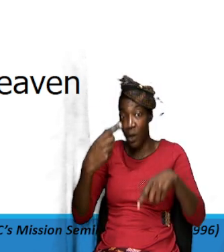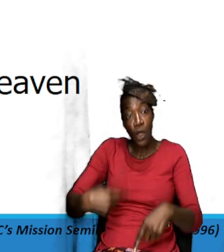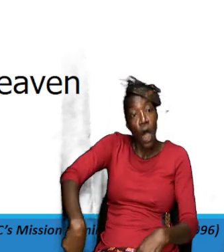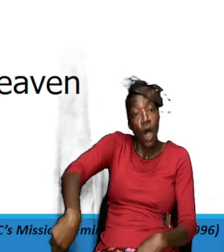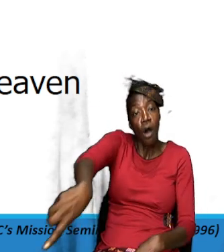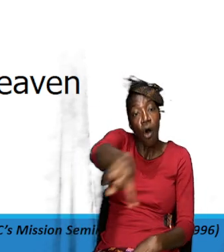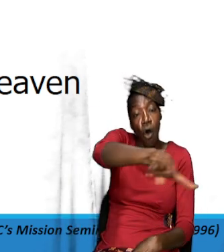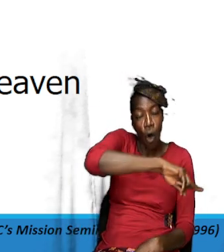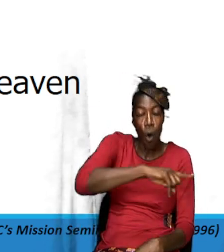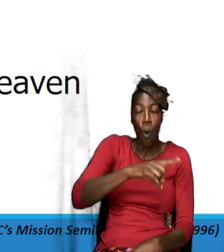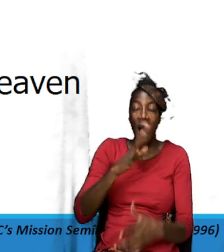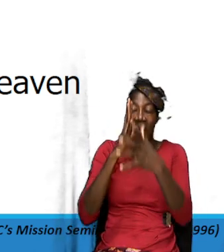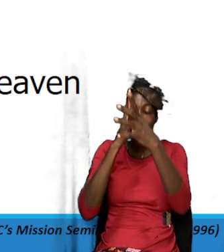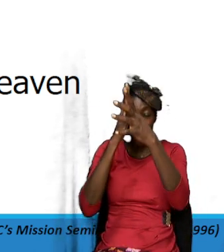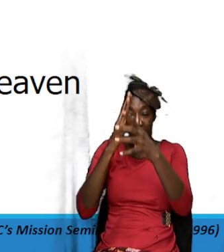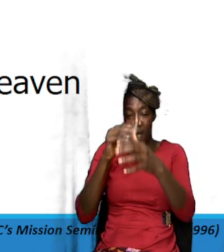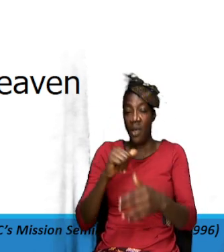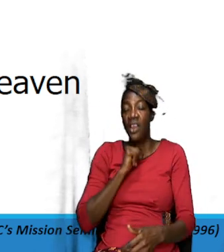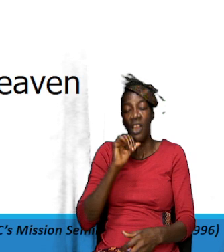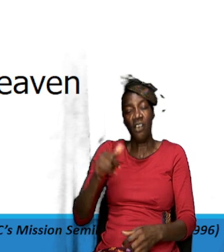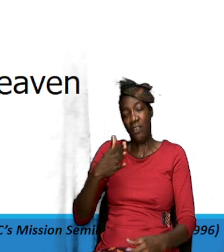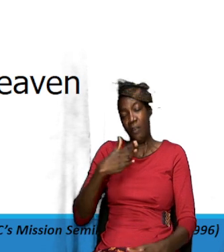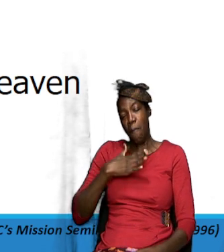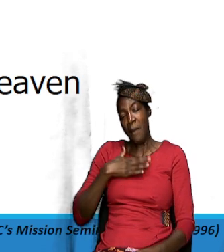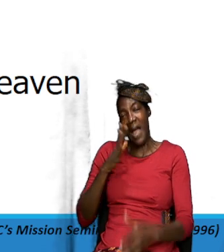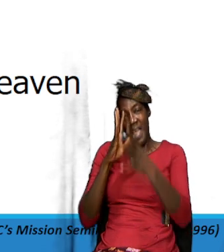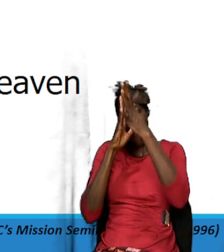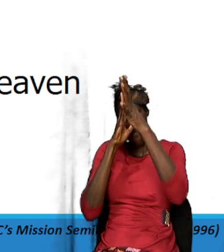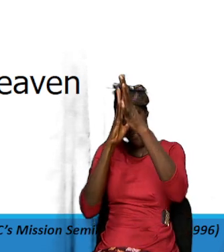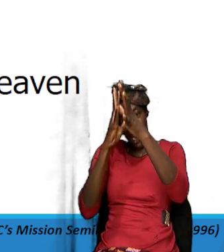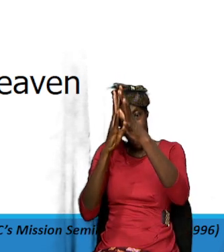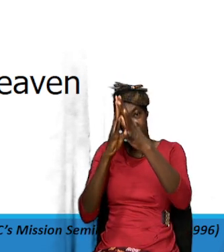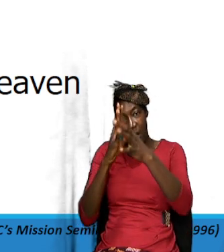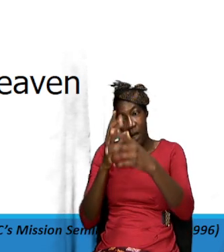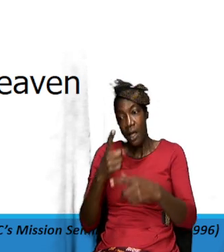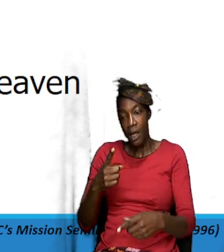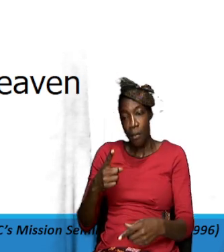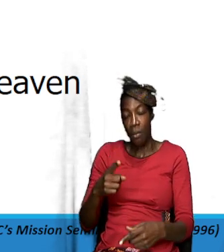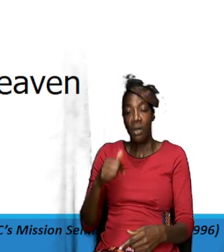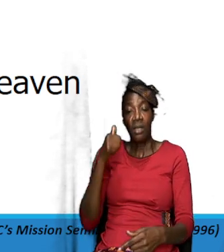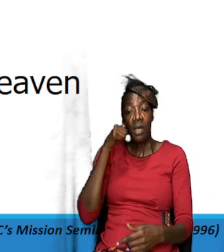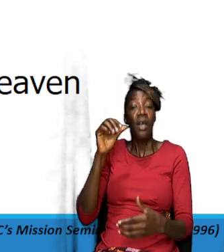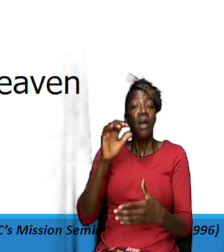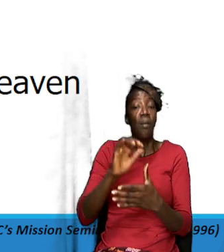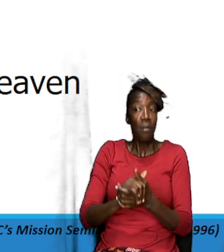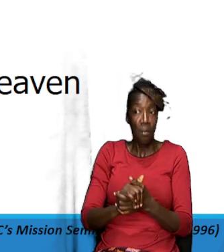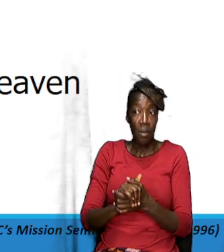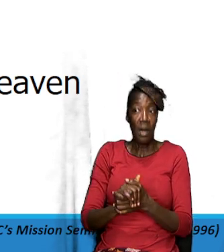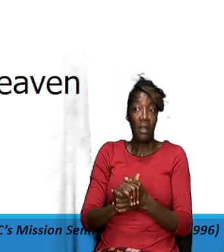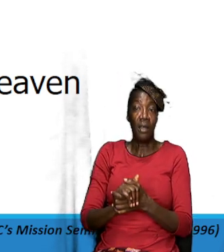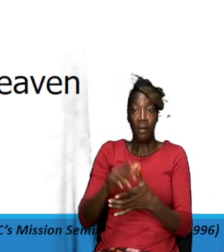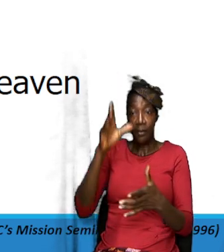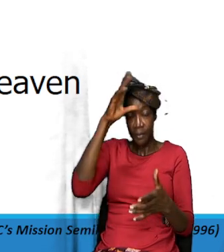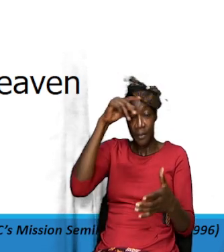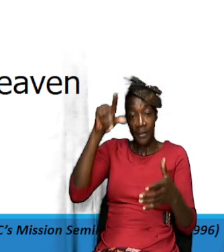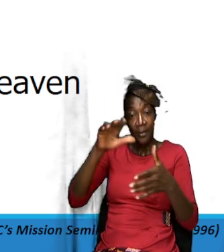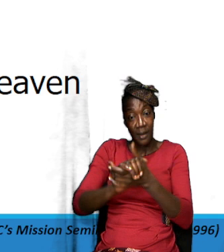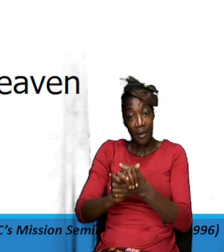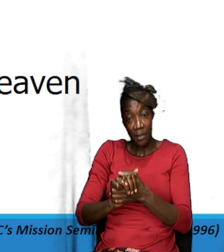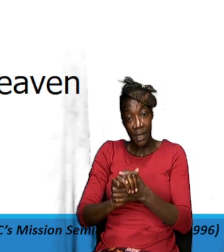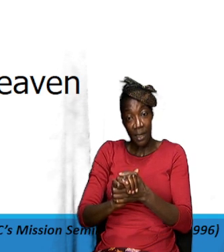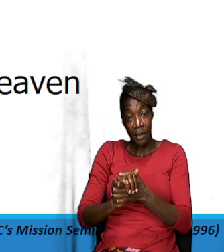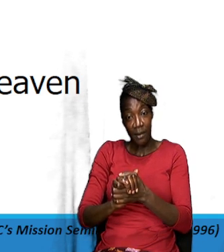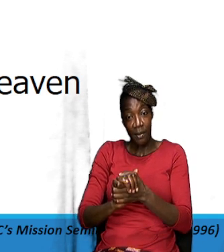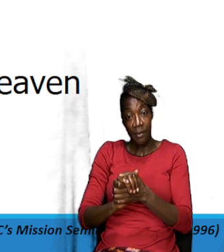father he is not just my father you know but he is brother Gary father also his sister Jennifer